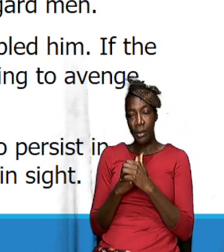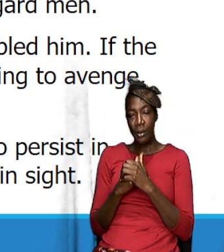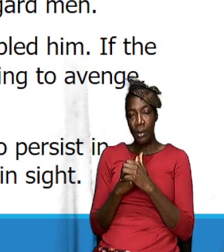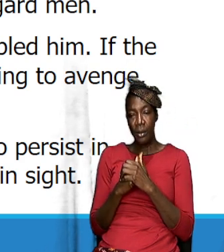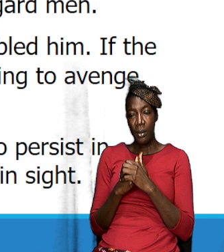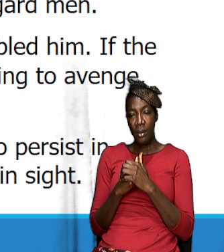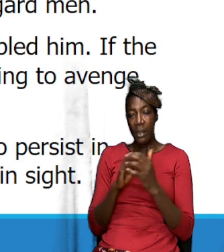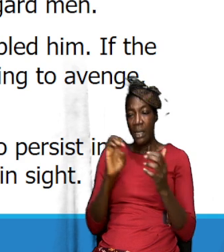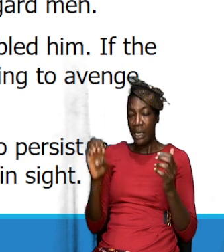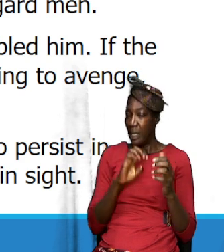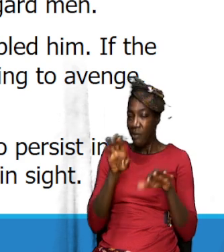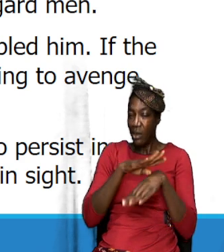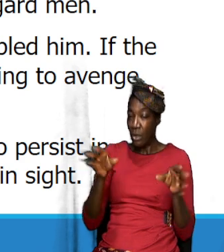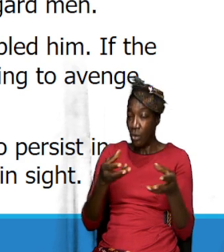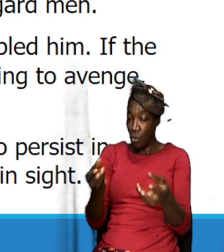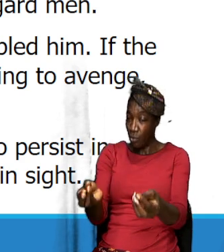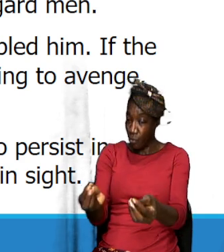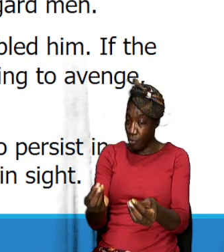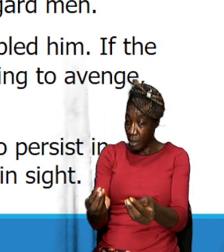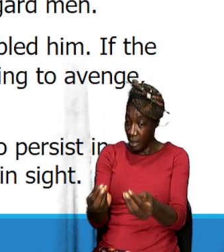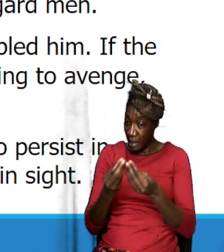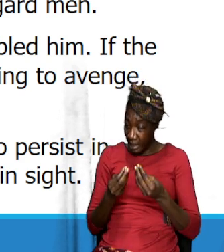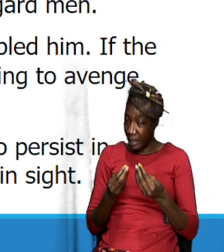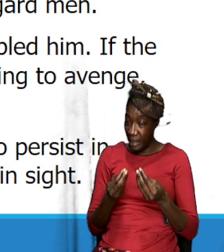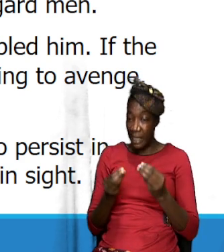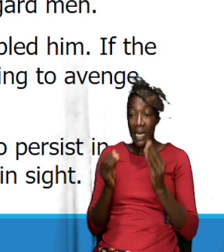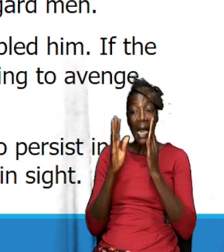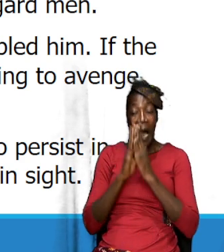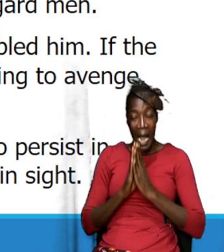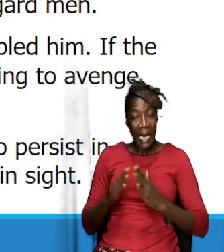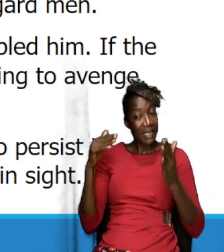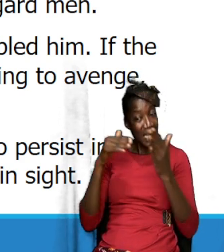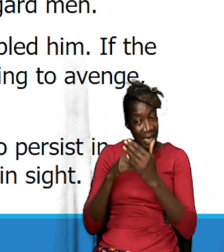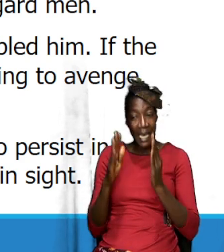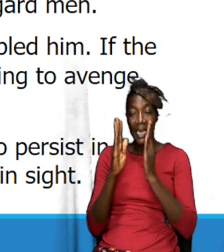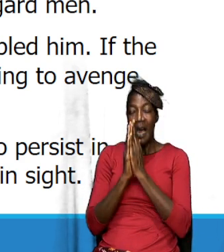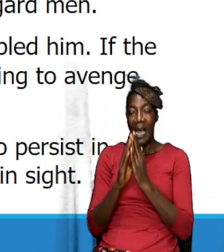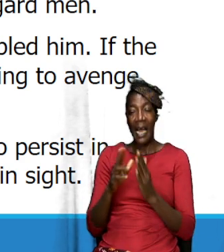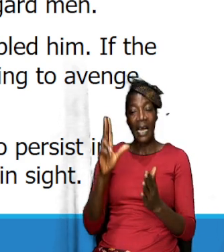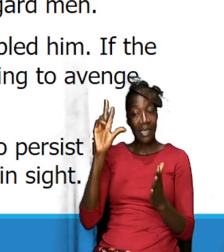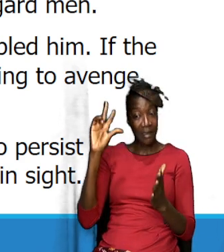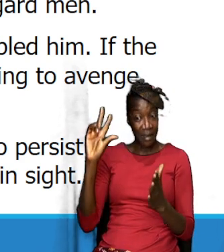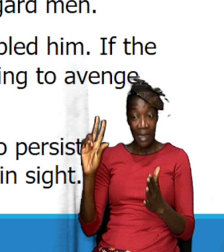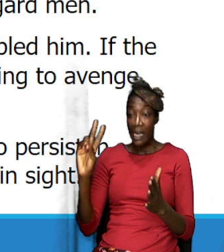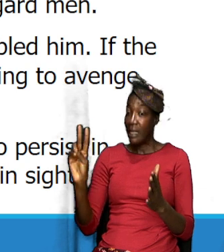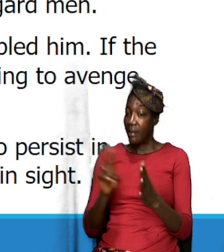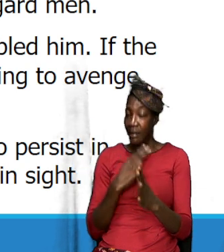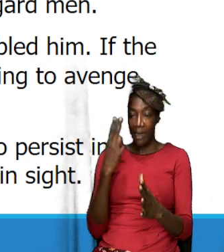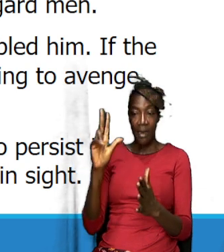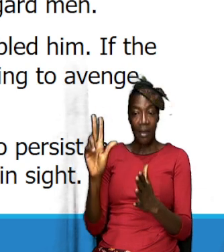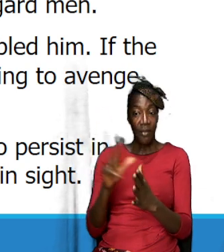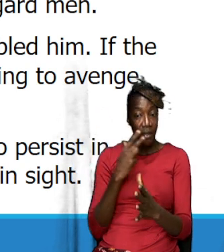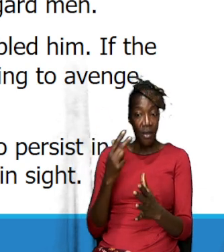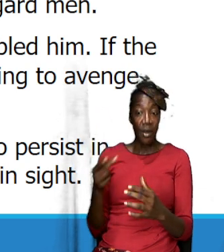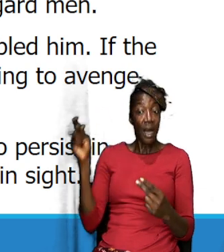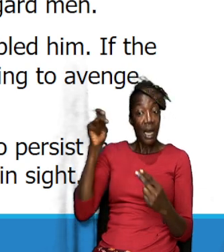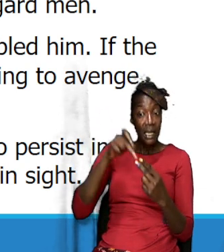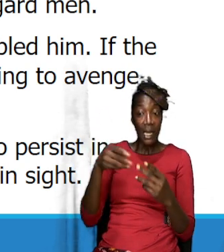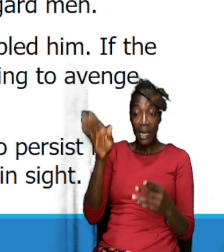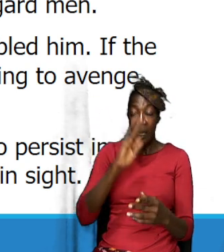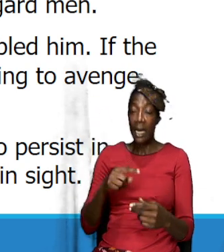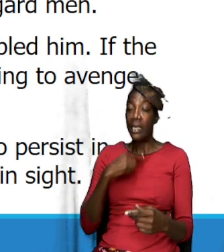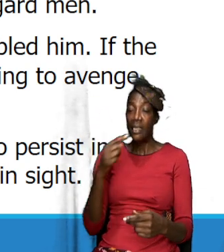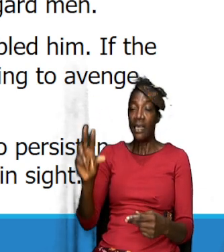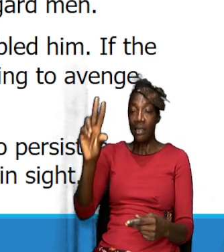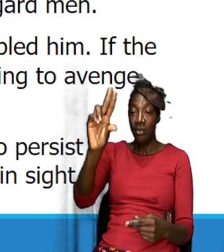if we don't get it on the first time ask a second time ask a third time until he says no you know we